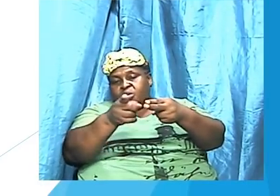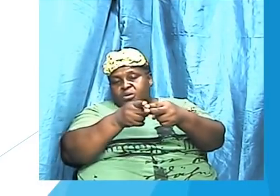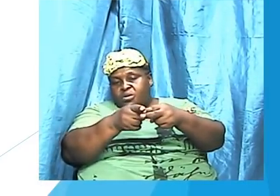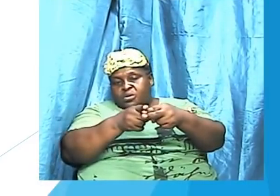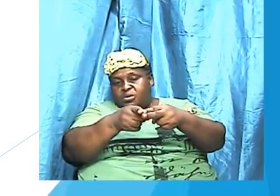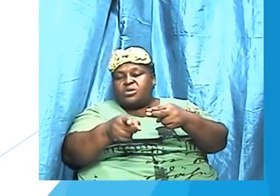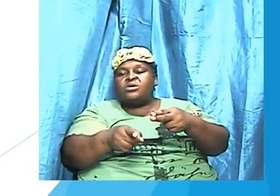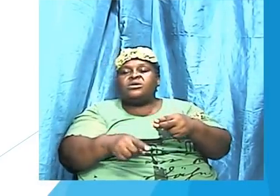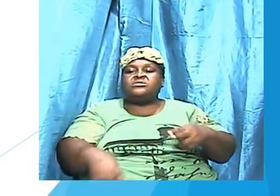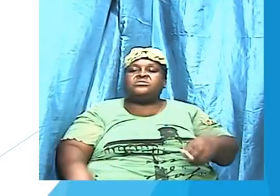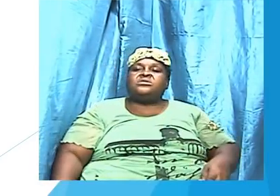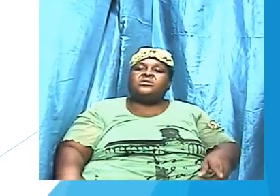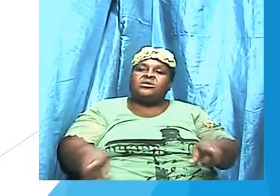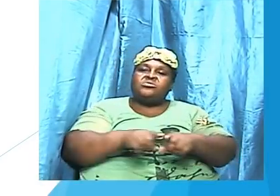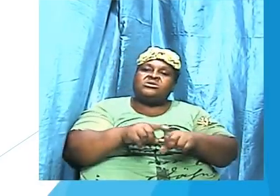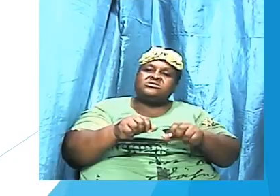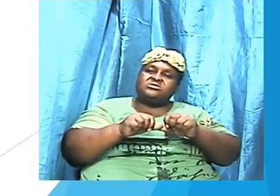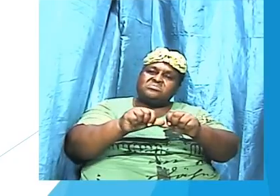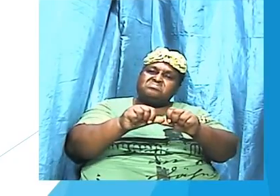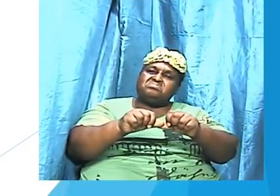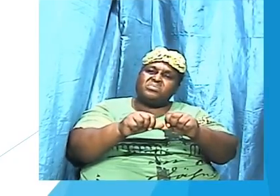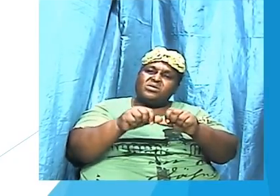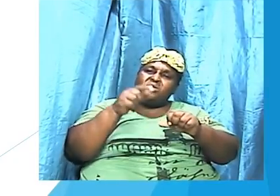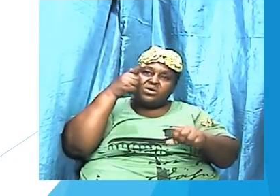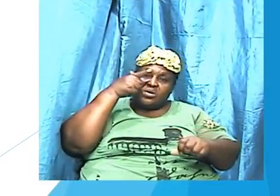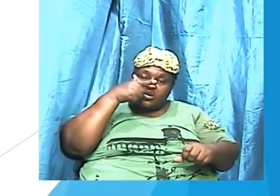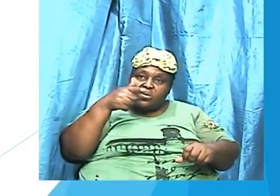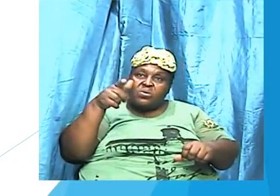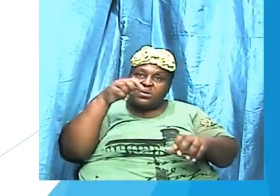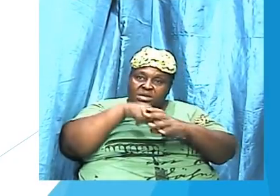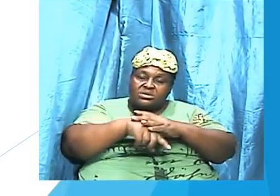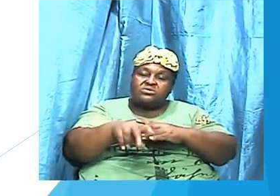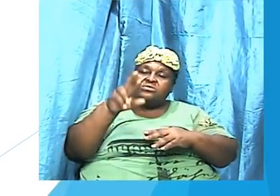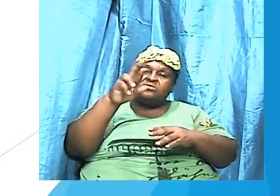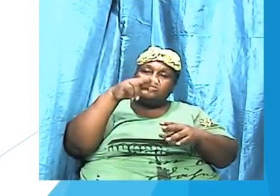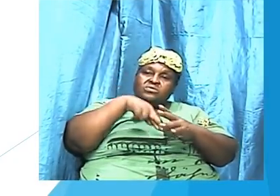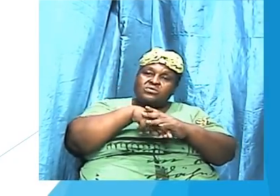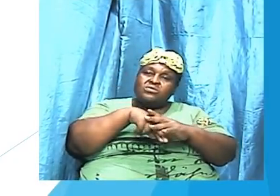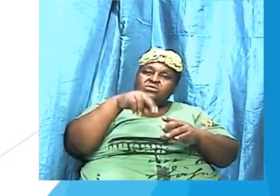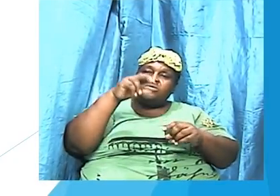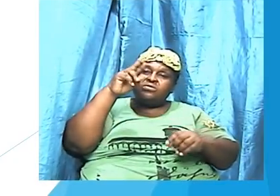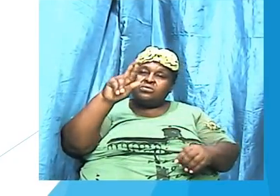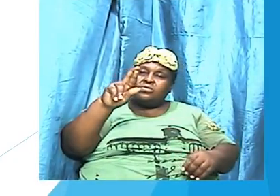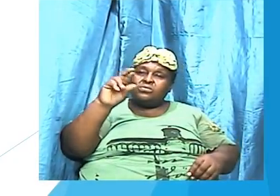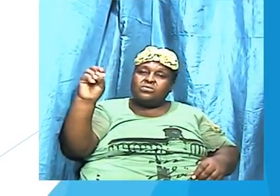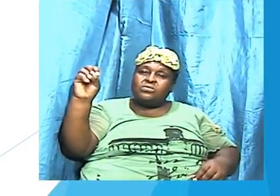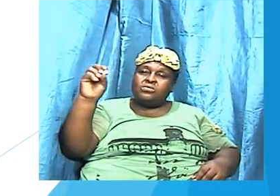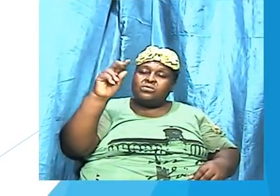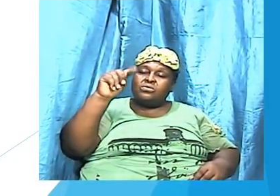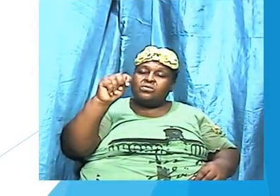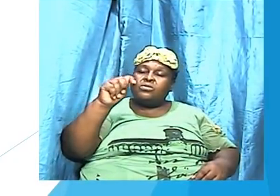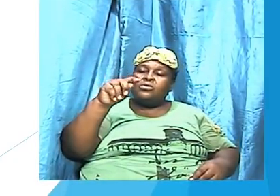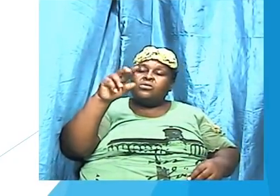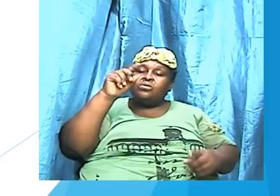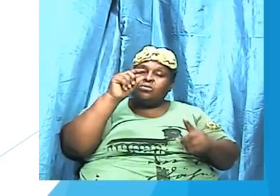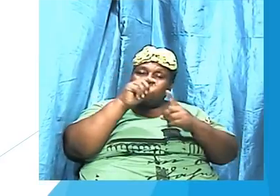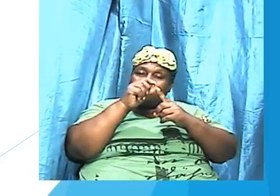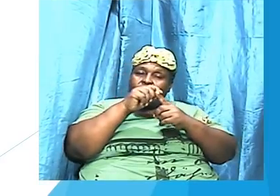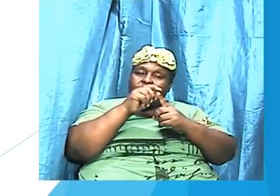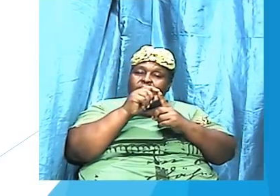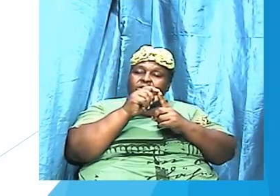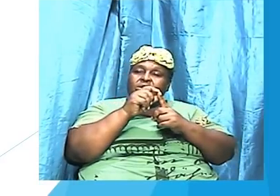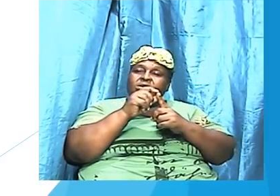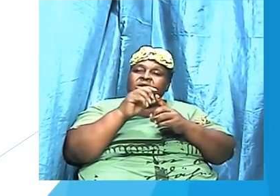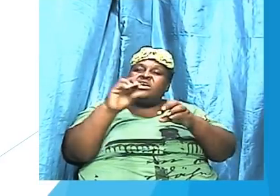as we go and dig into the root words we realize that the root words